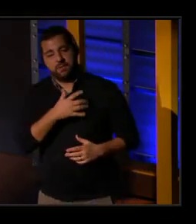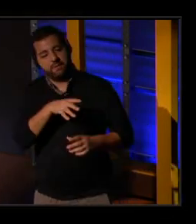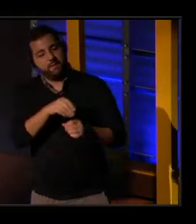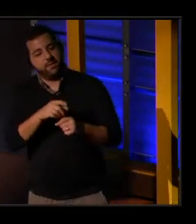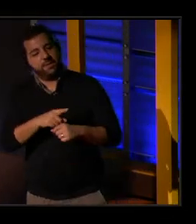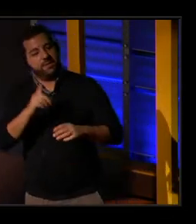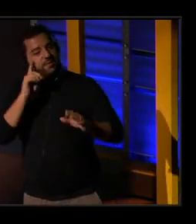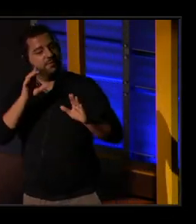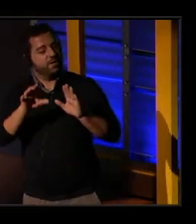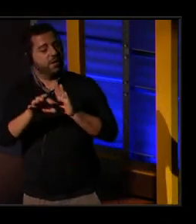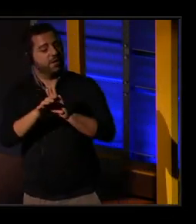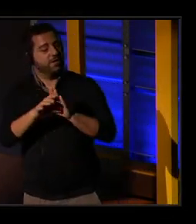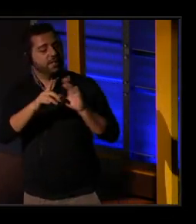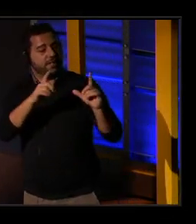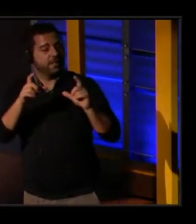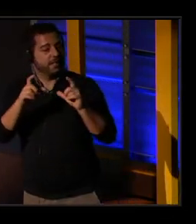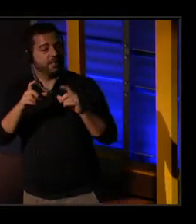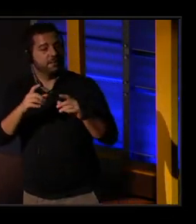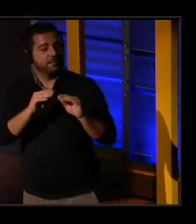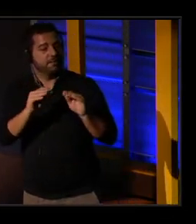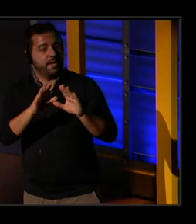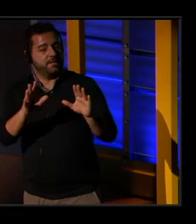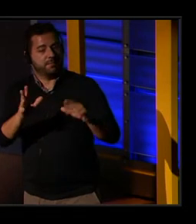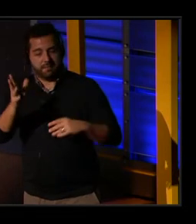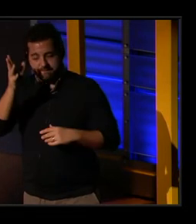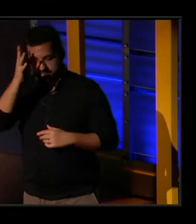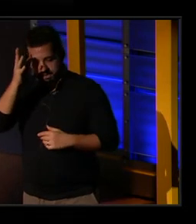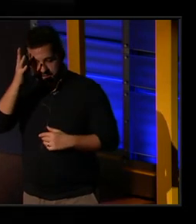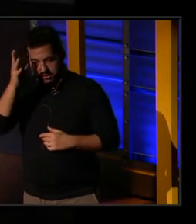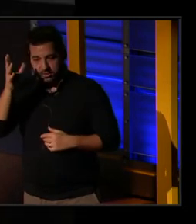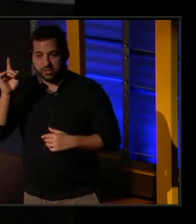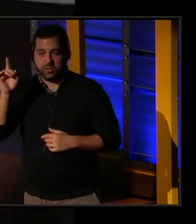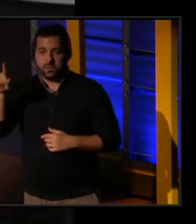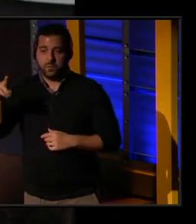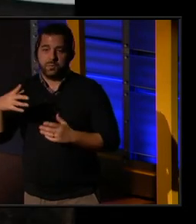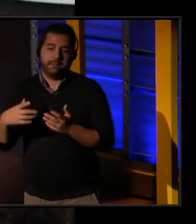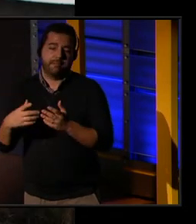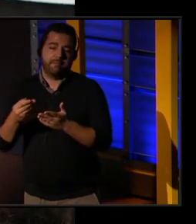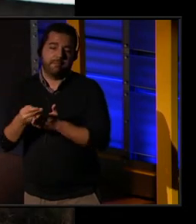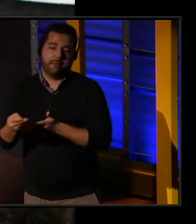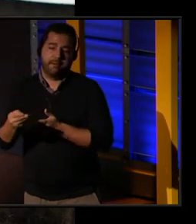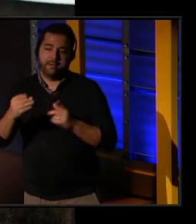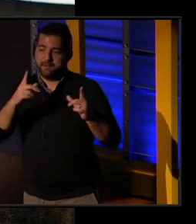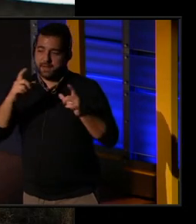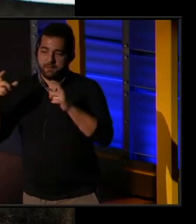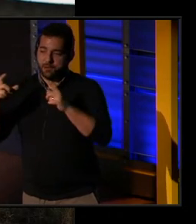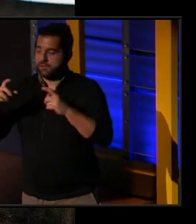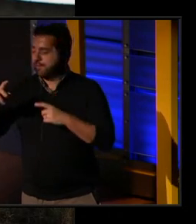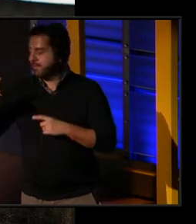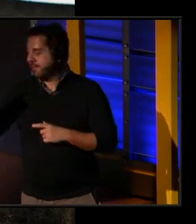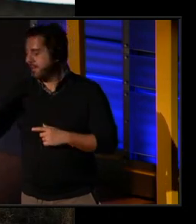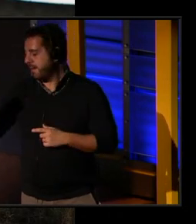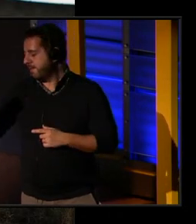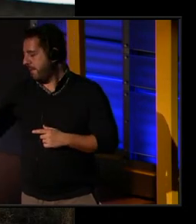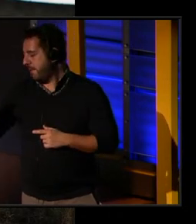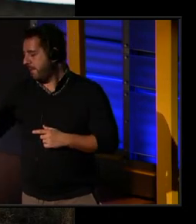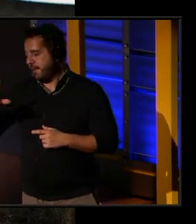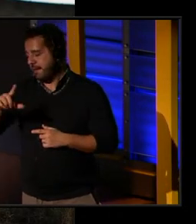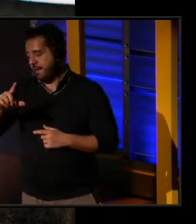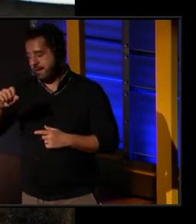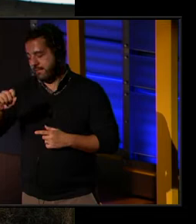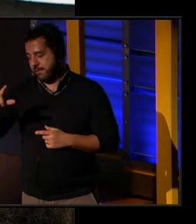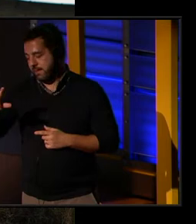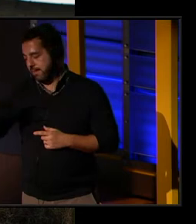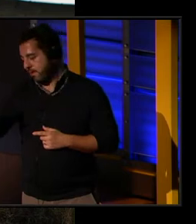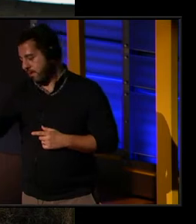photography magic, and my father went and got some kind of camera, some DSLR, whatever it is, SLR camera,